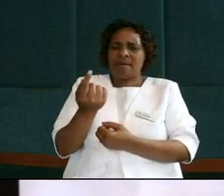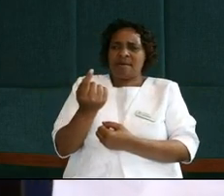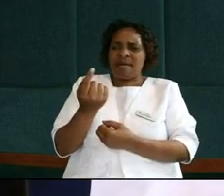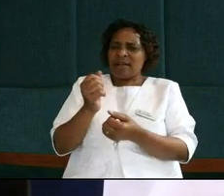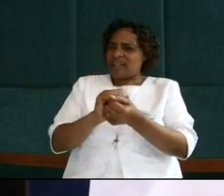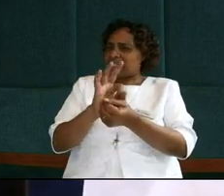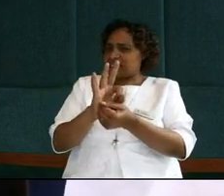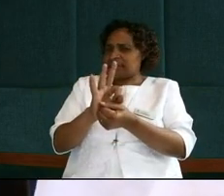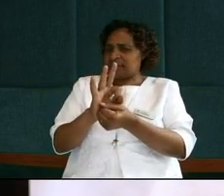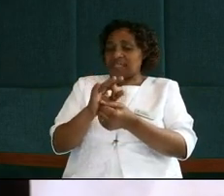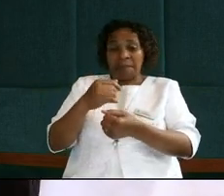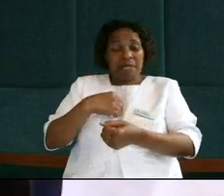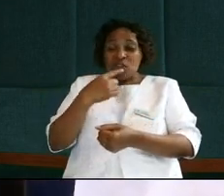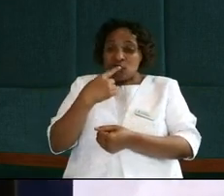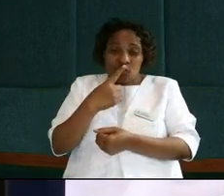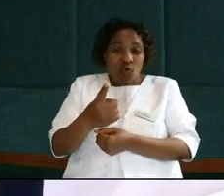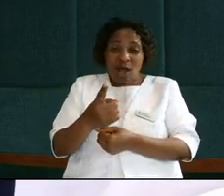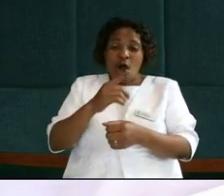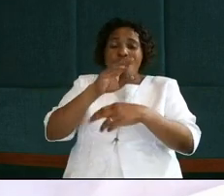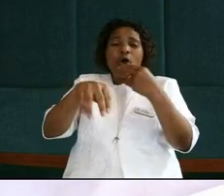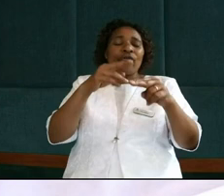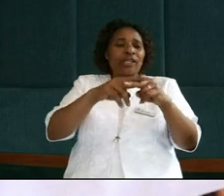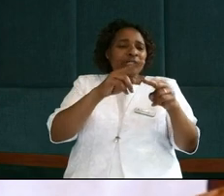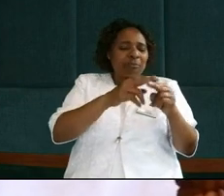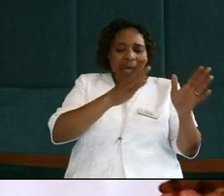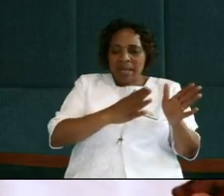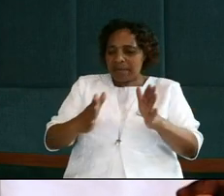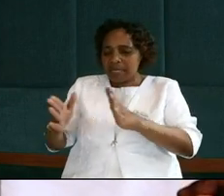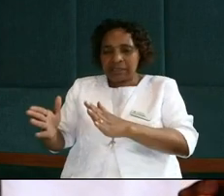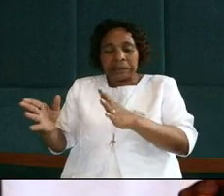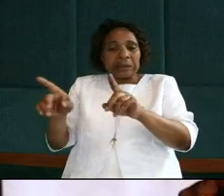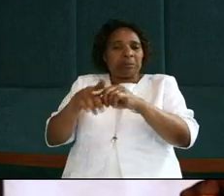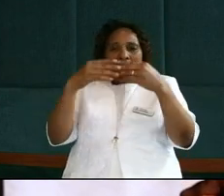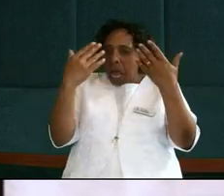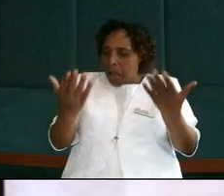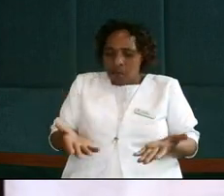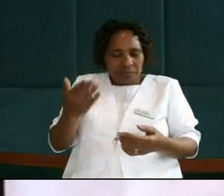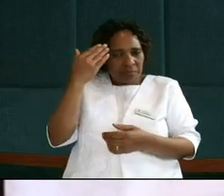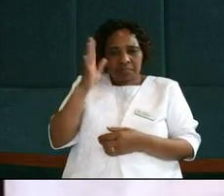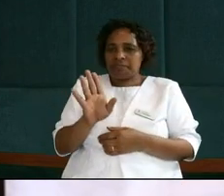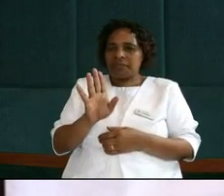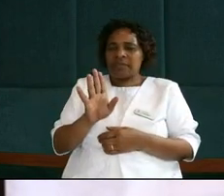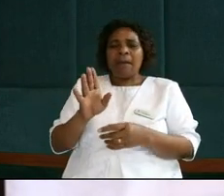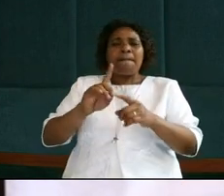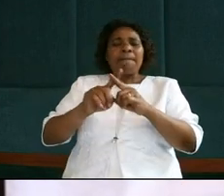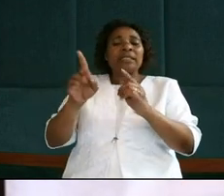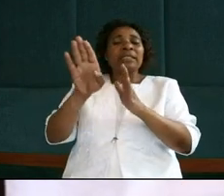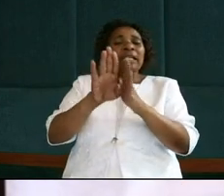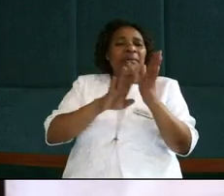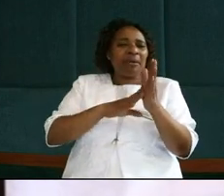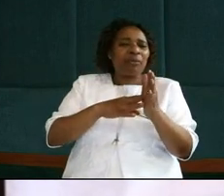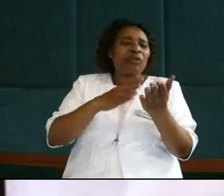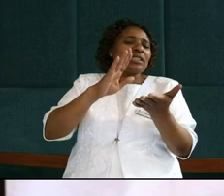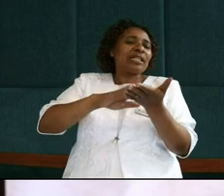I am not very sure of all the sitting arrangement looks like, but the Bible seems to